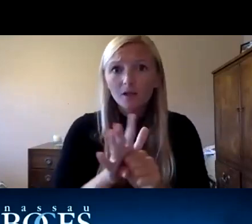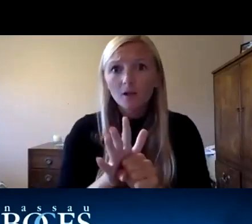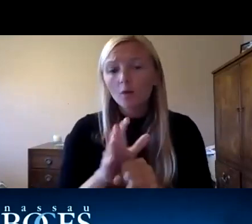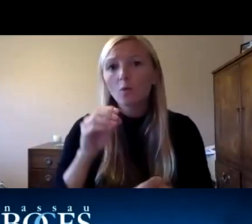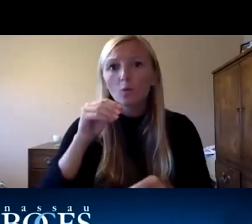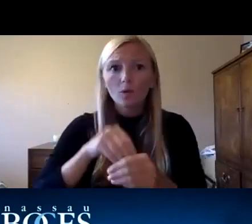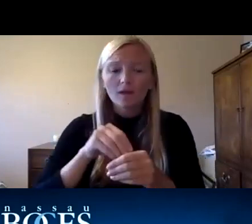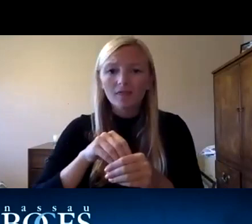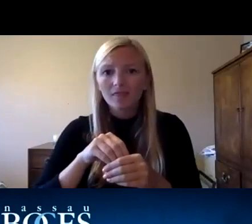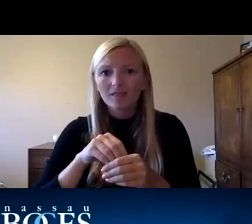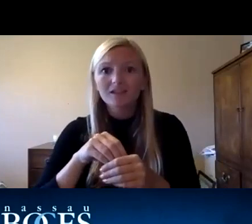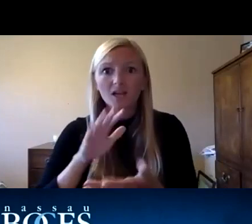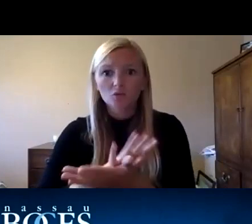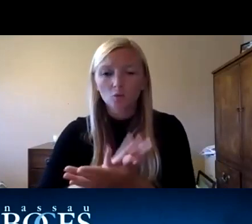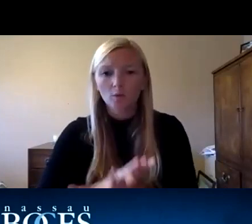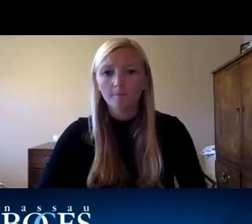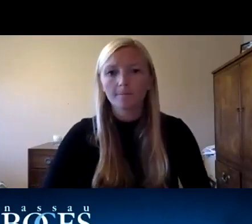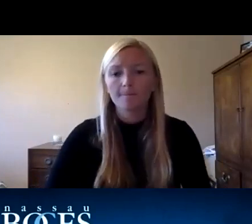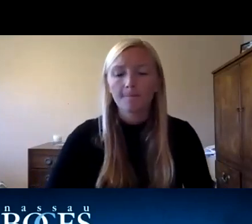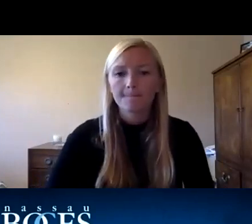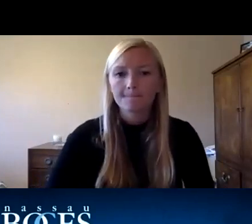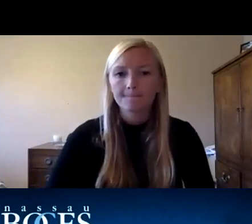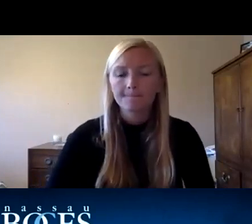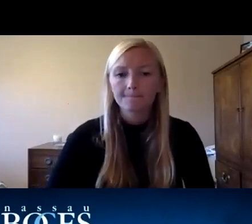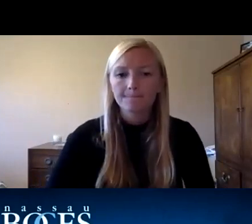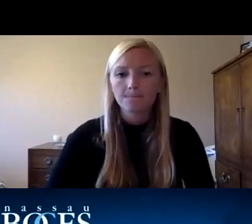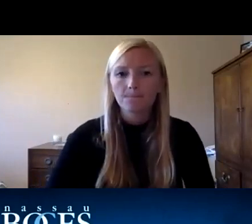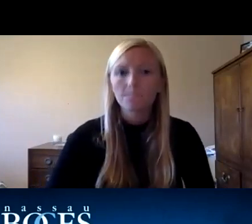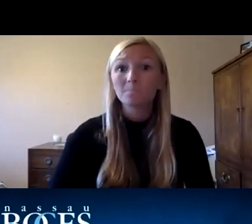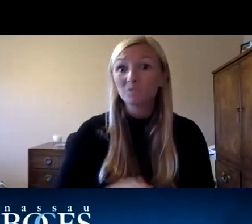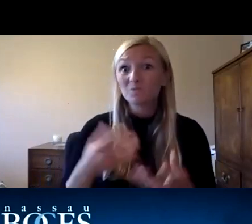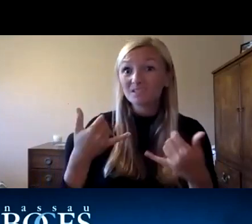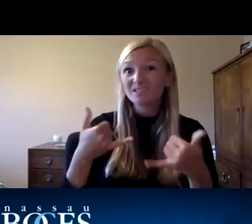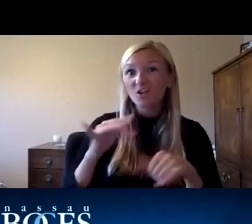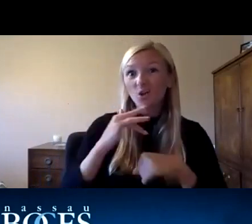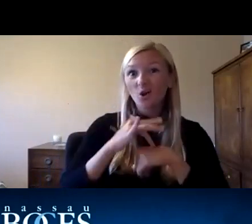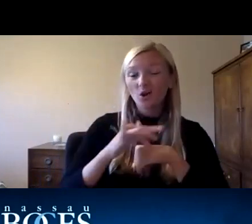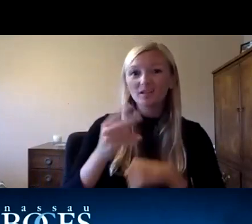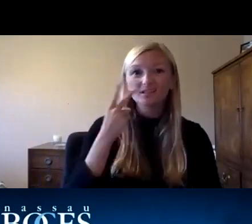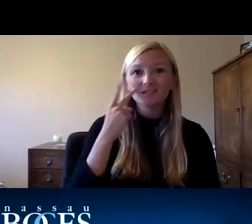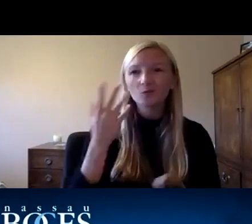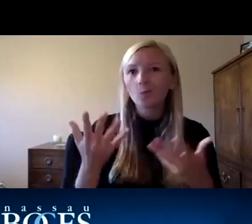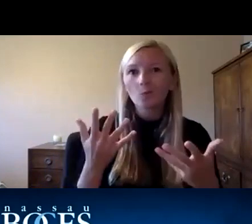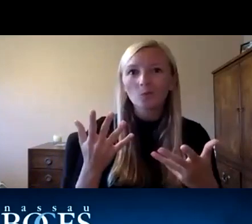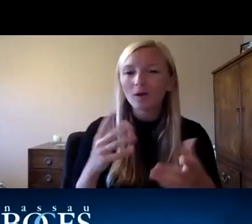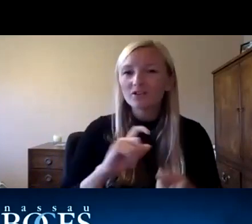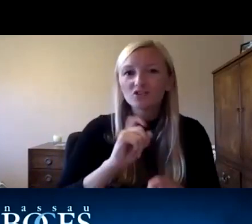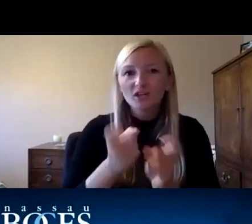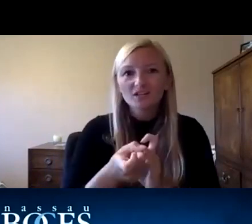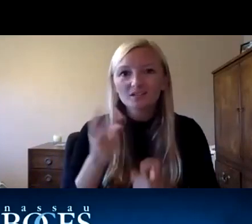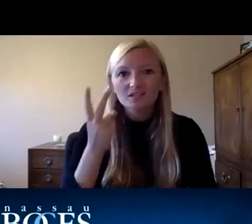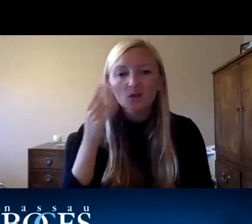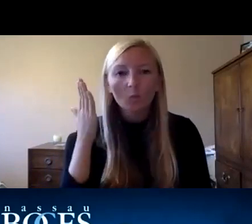facilities um so you know it's still early to say what kind of code changes we can expect to see